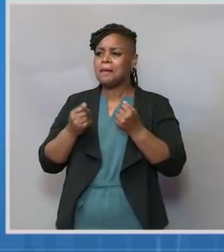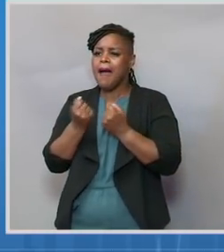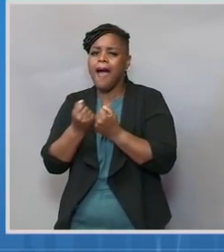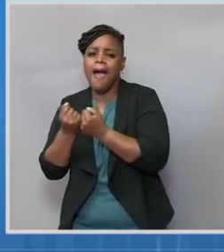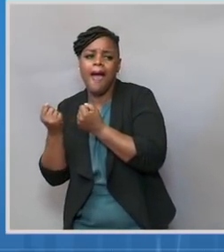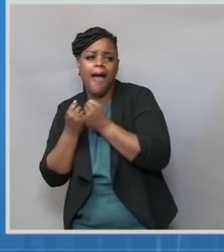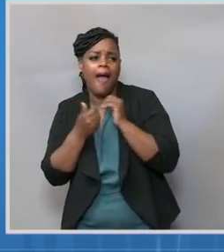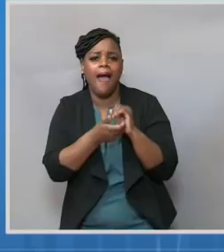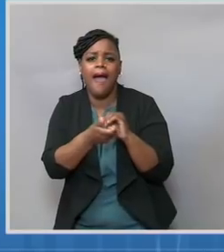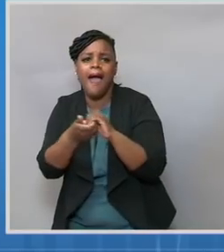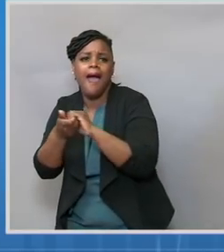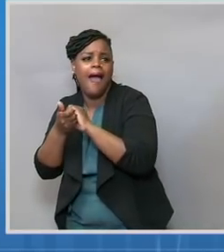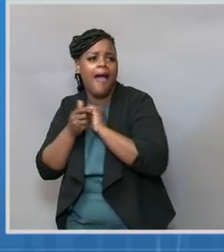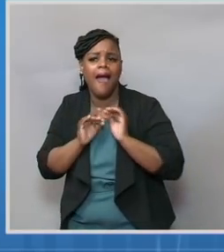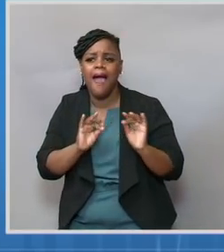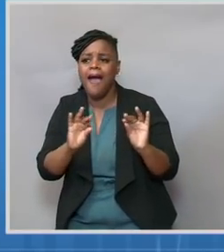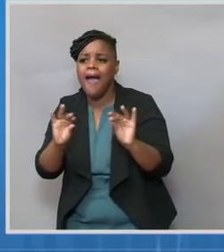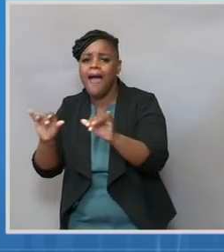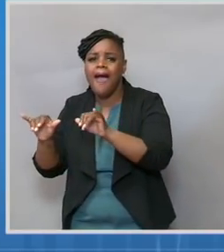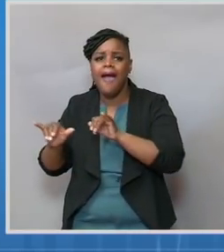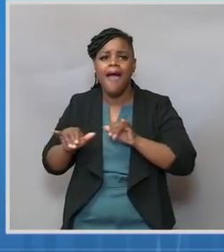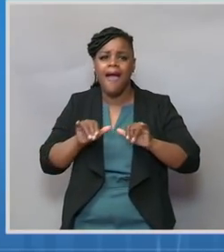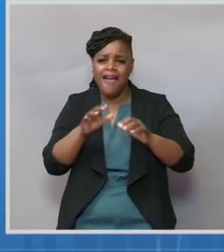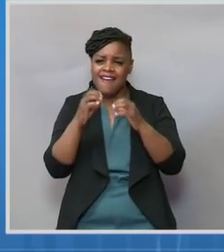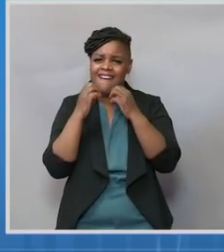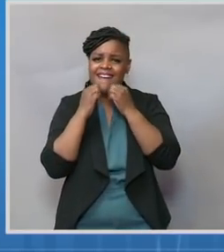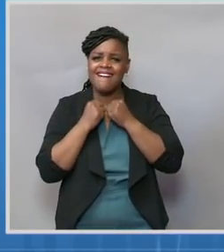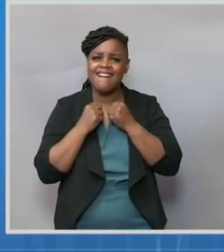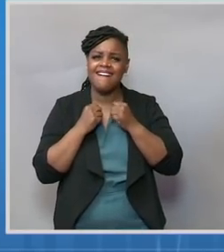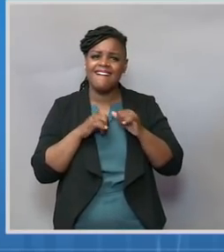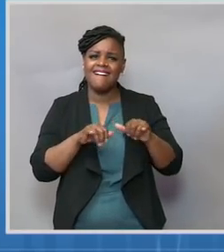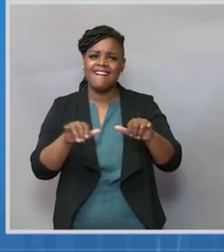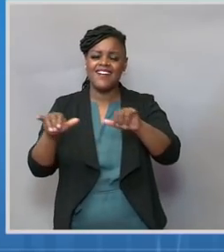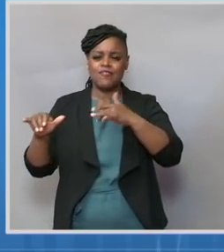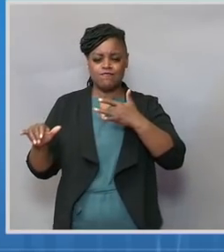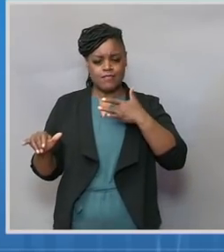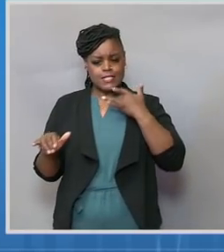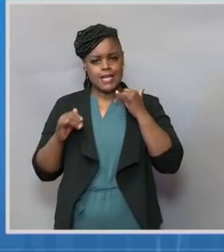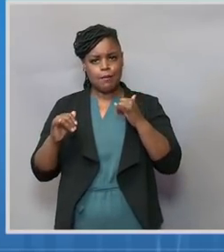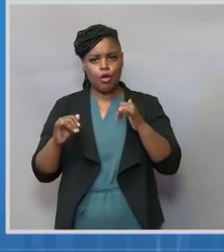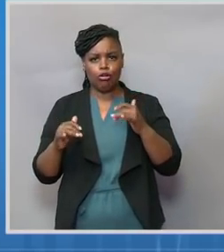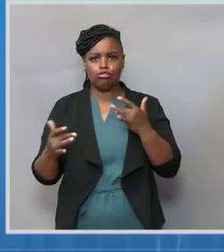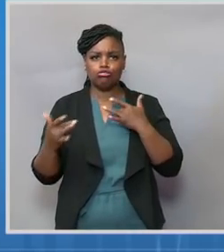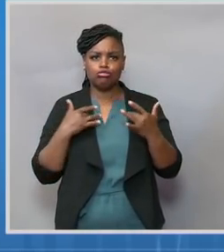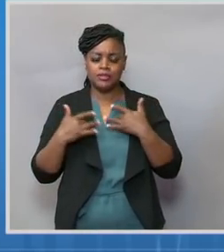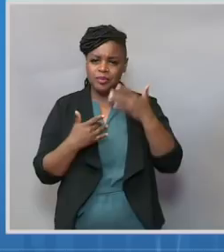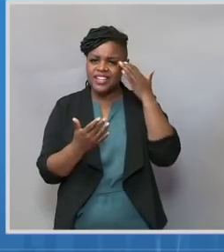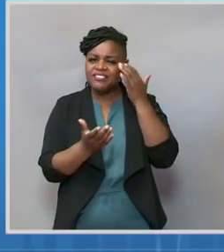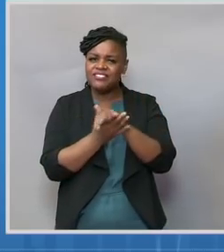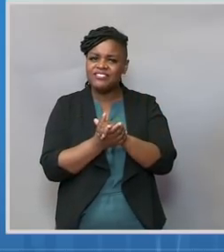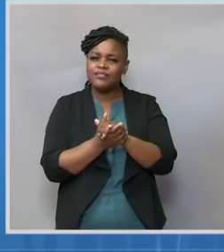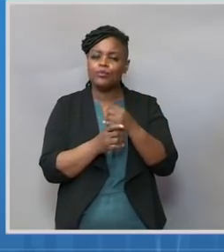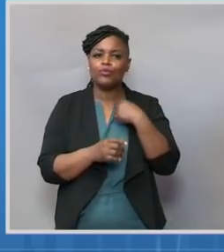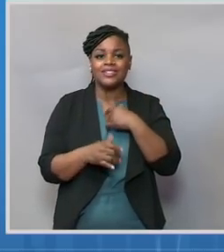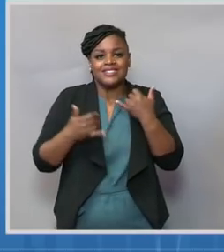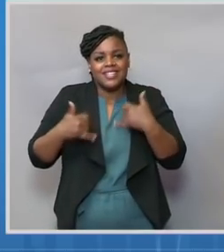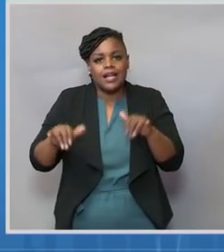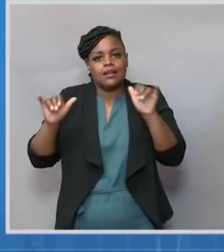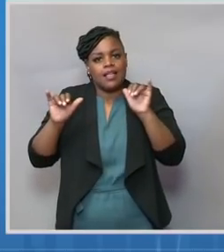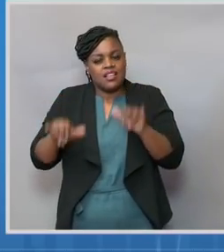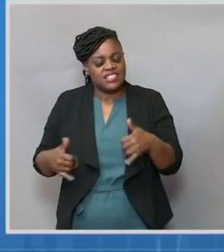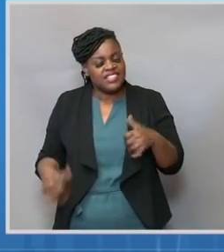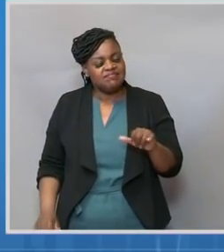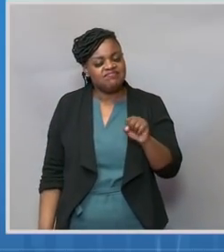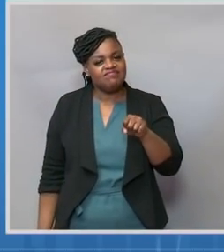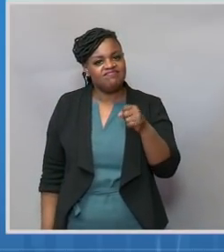values and common concerns. And I still believe that that's who we are at our best. And that's why I'm urging every person in